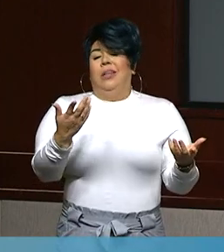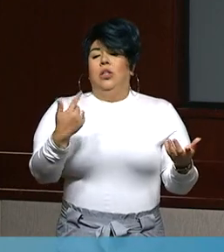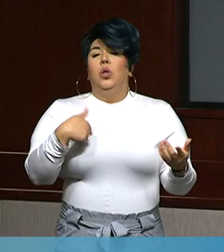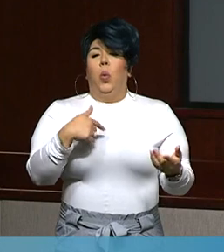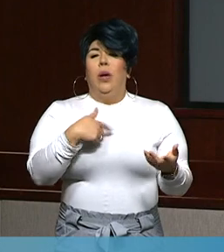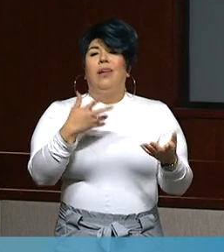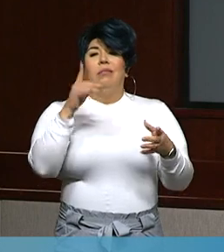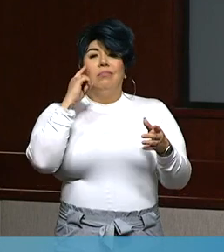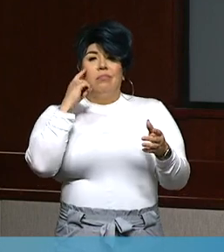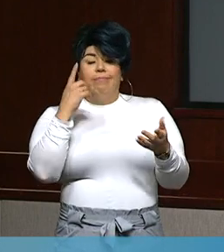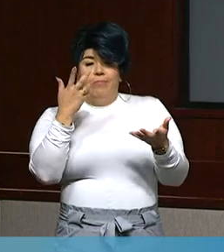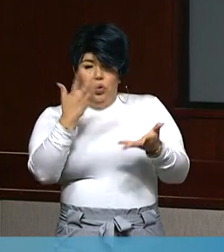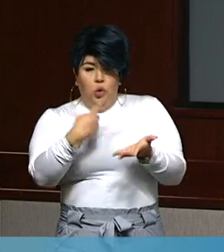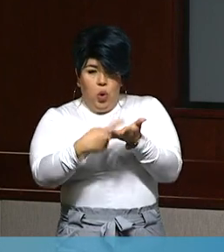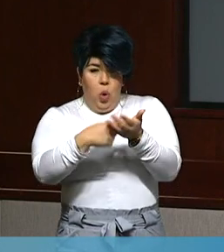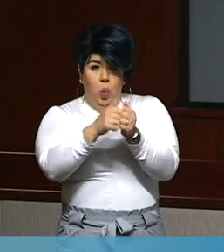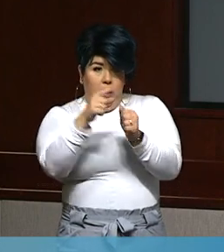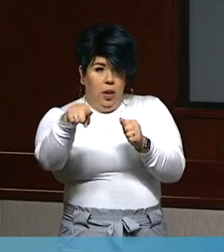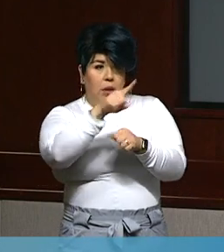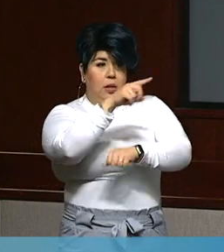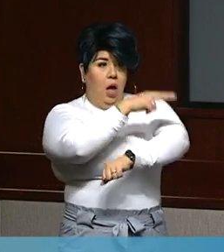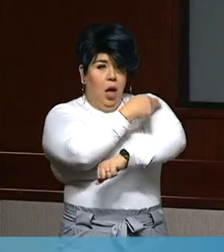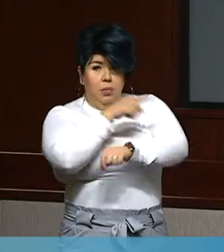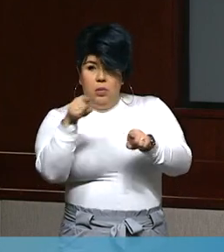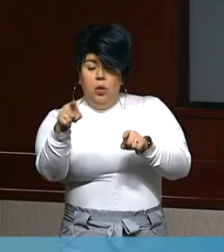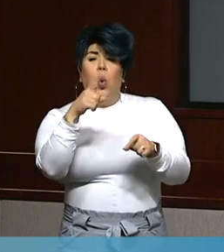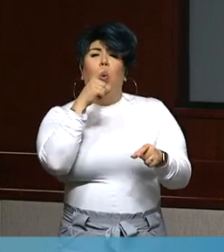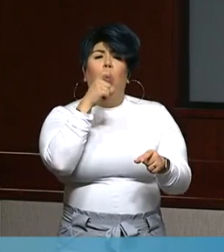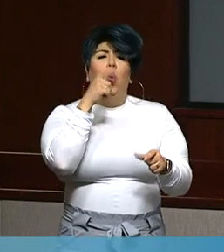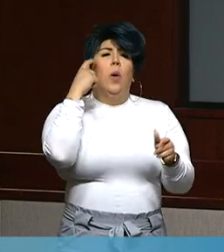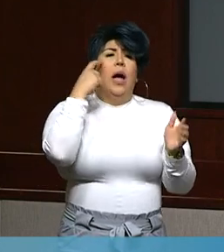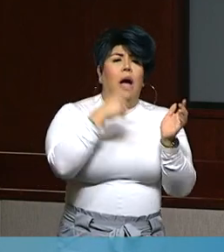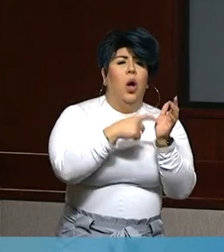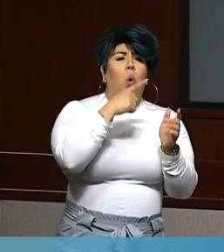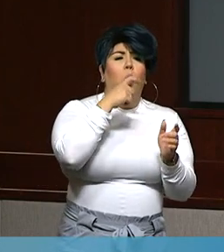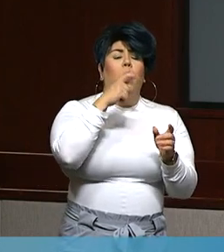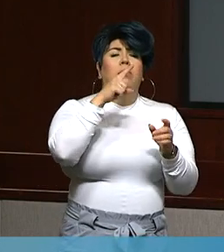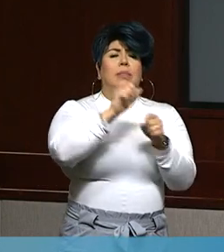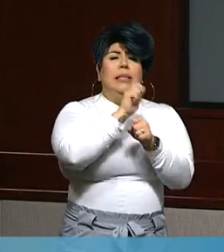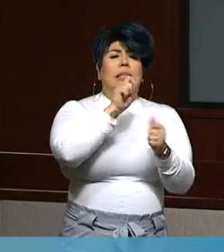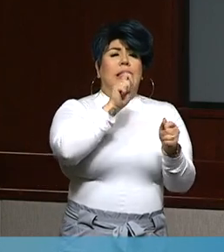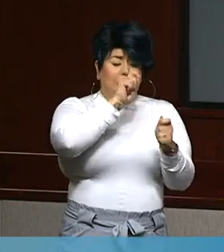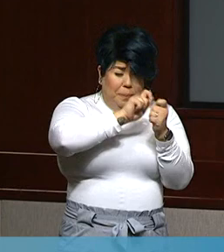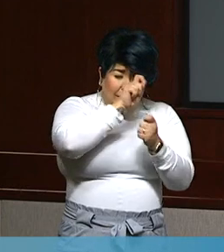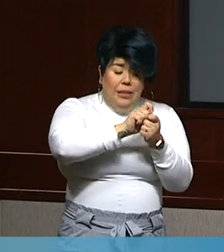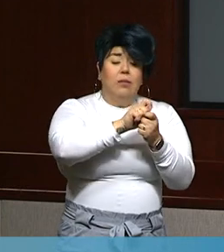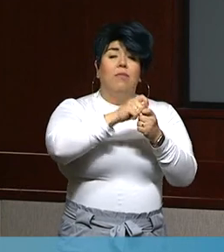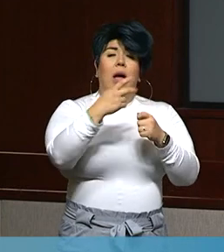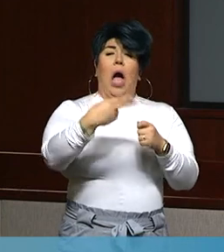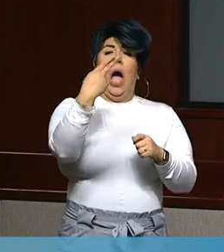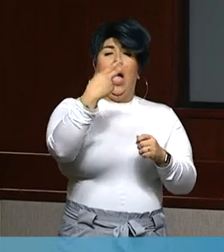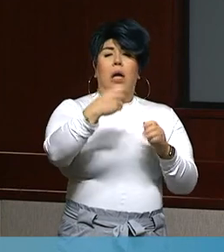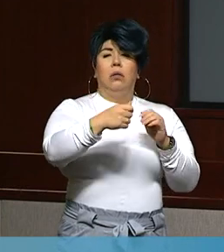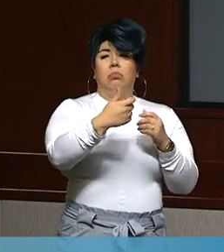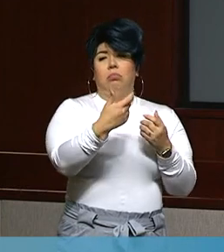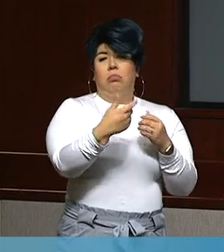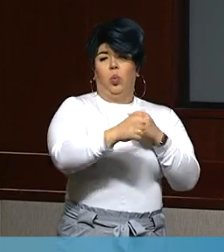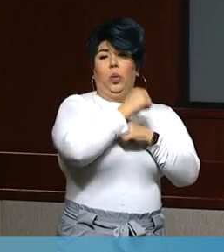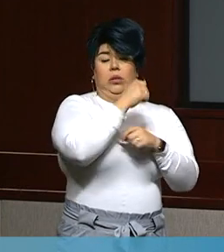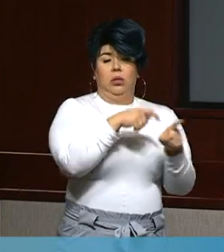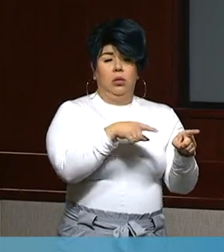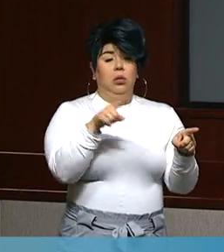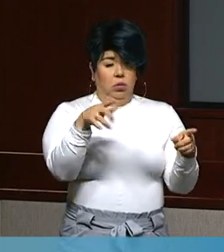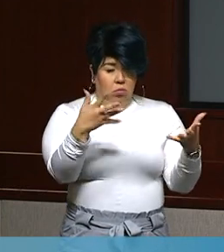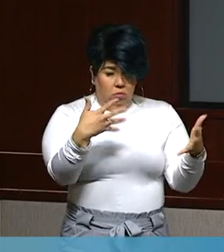are asking them to identify the highest risk people and to start with those people. We do expect that vaccine will become more available as time goes on.